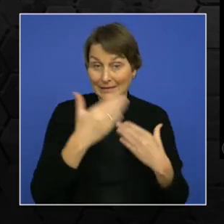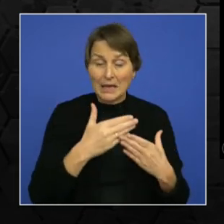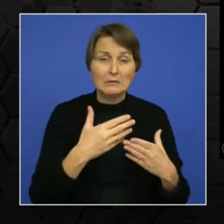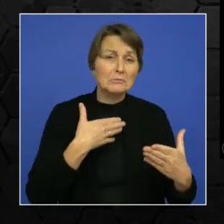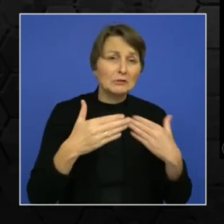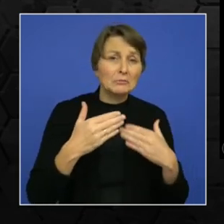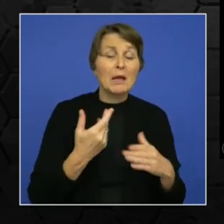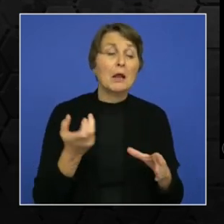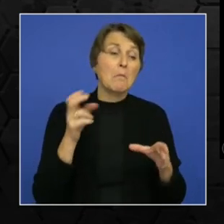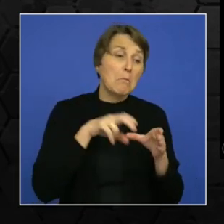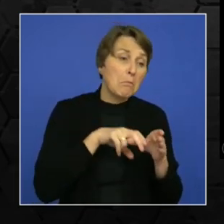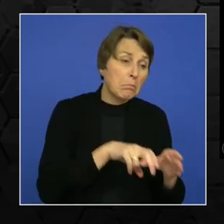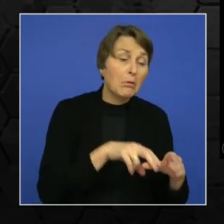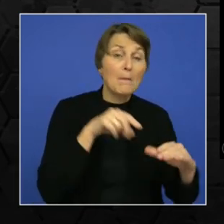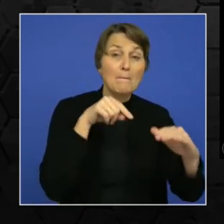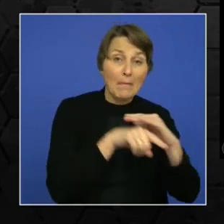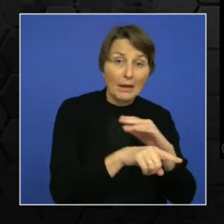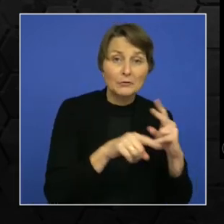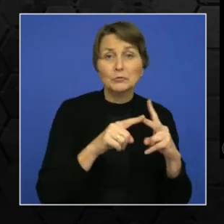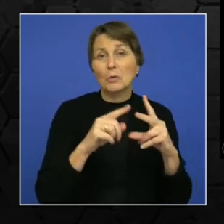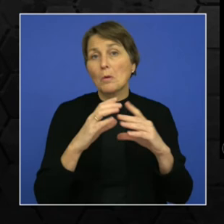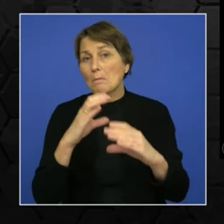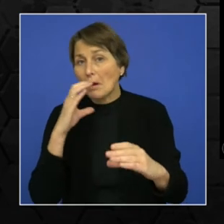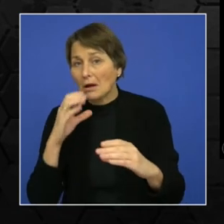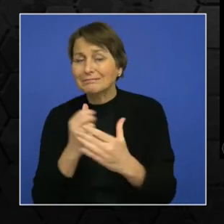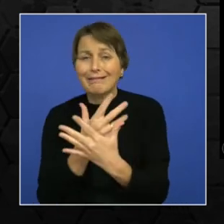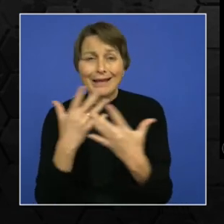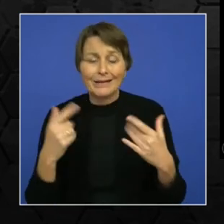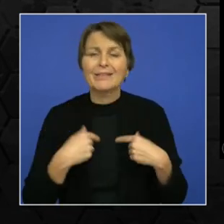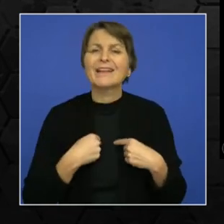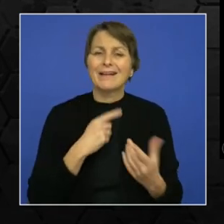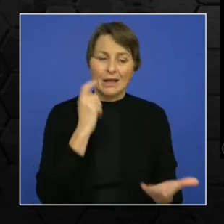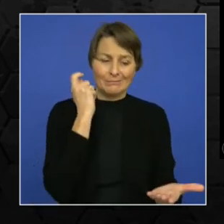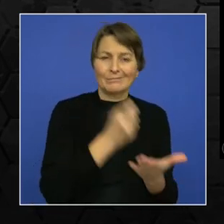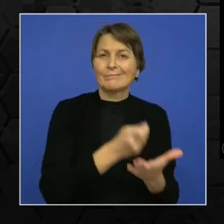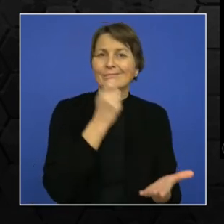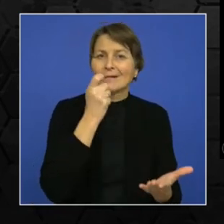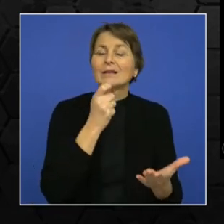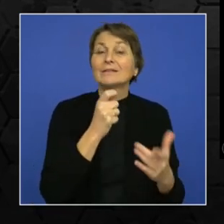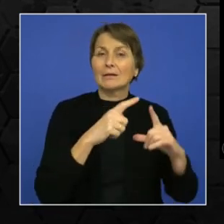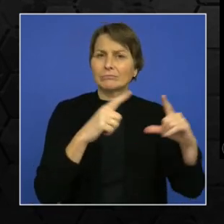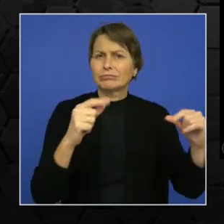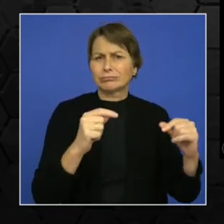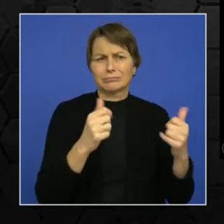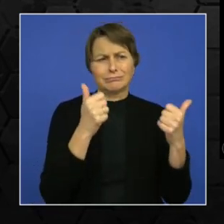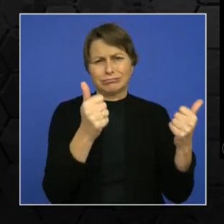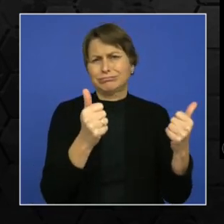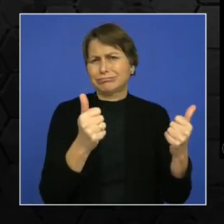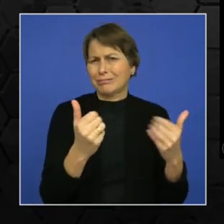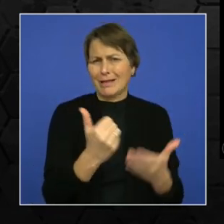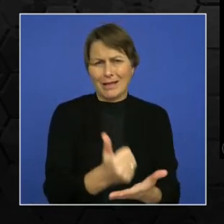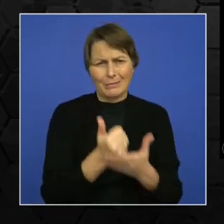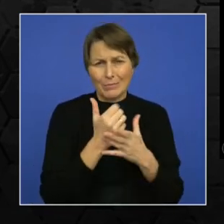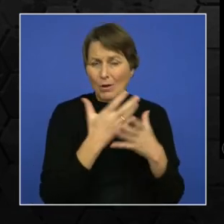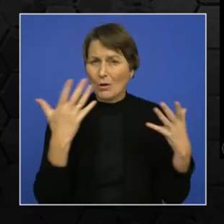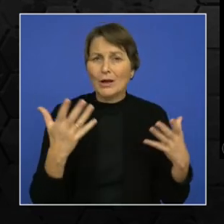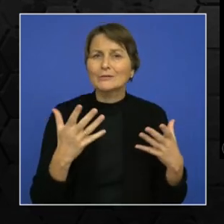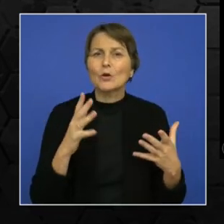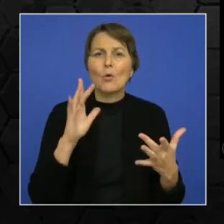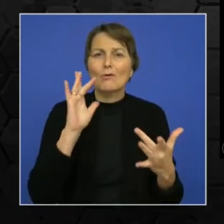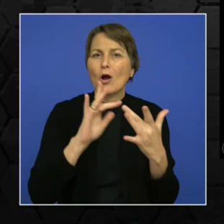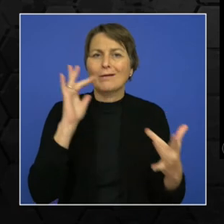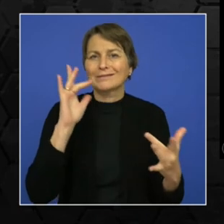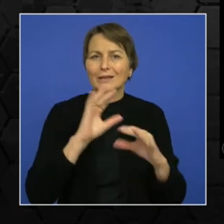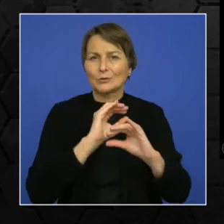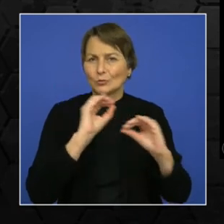it a metro, accessible to the passengers. So contactless transactions are very useful during COVID-19, of course. Fare deductions, extra road charges, and